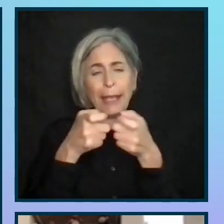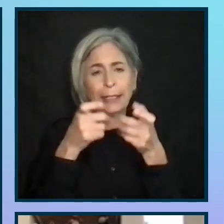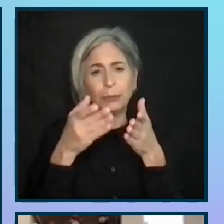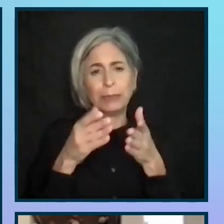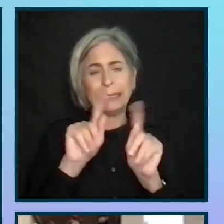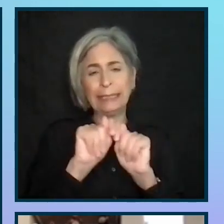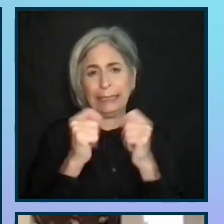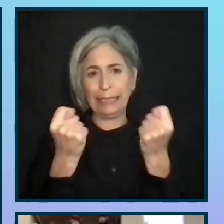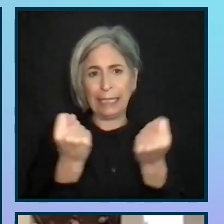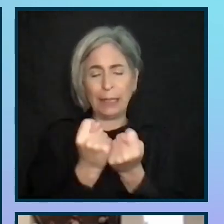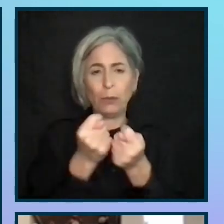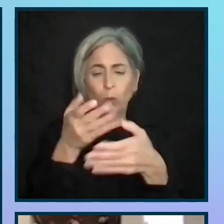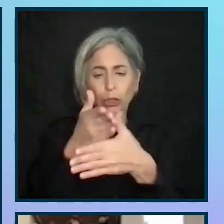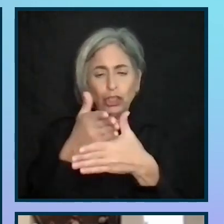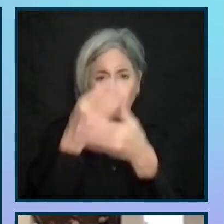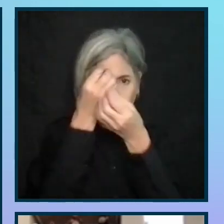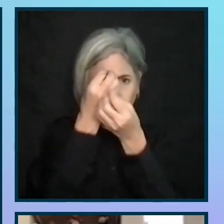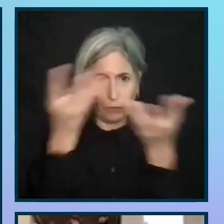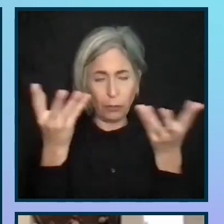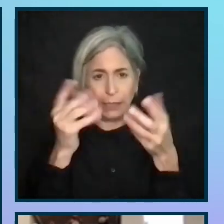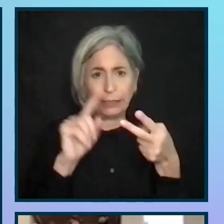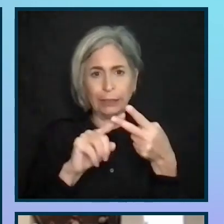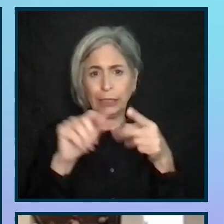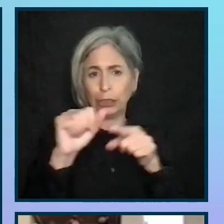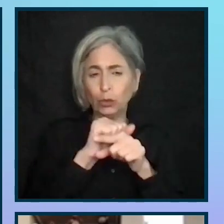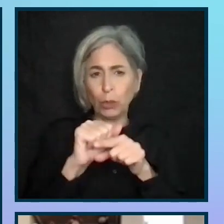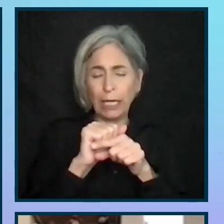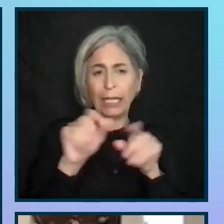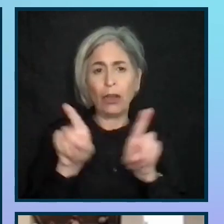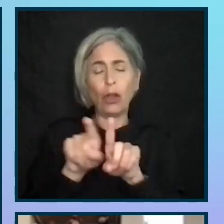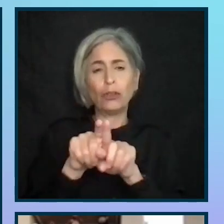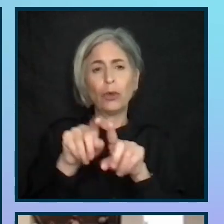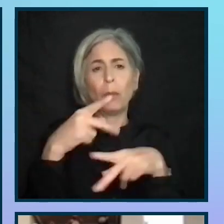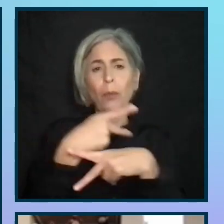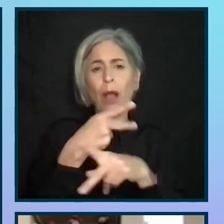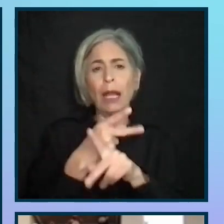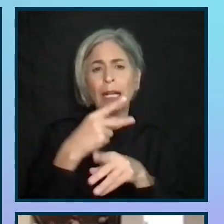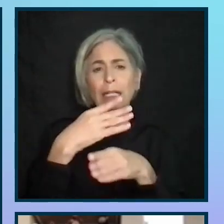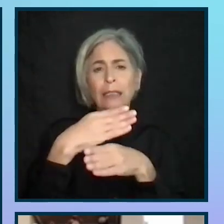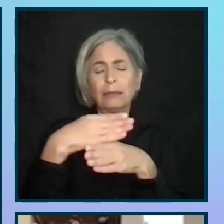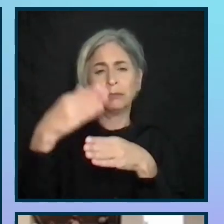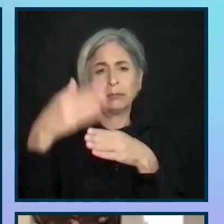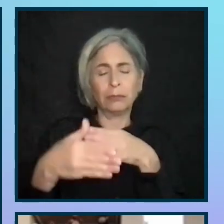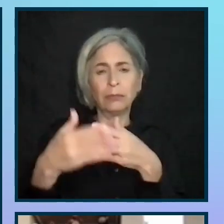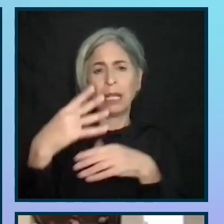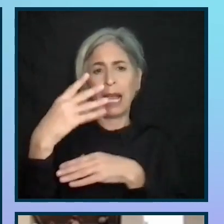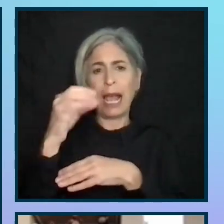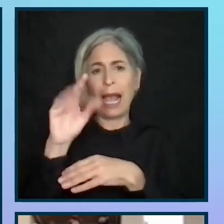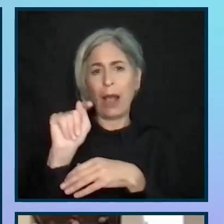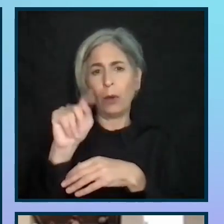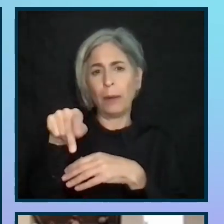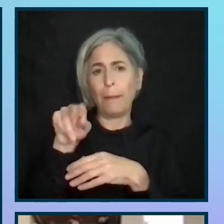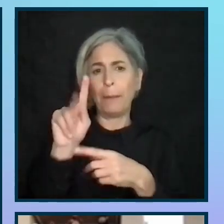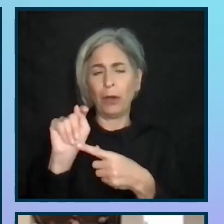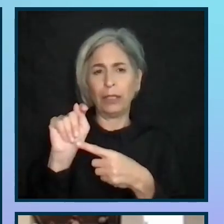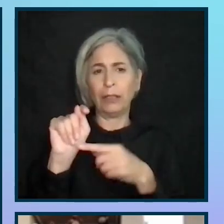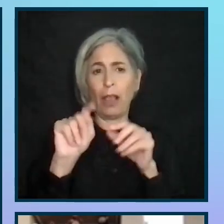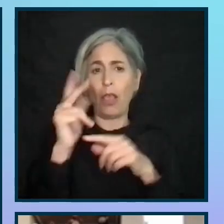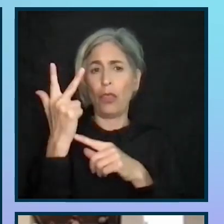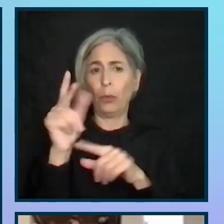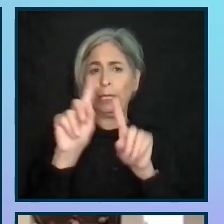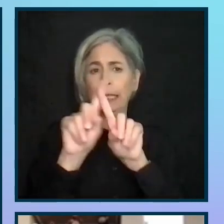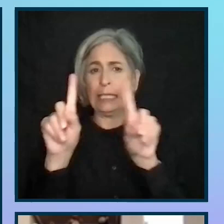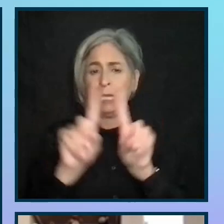consistent sharing of information, training, and product output. In the diagram on the screen, we have three different boxes,